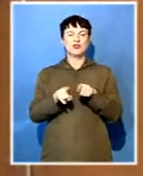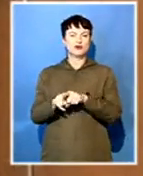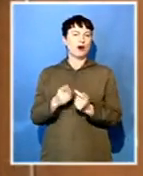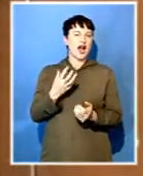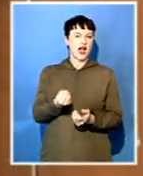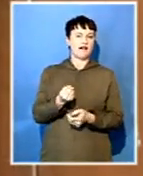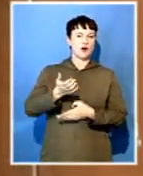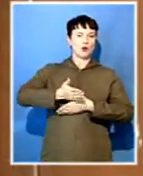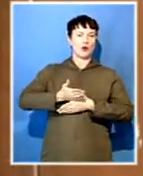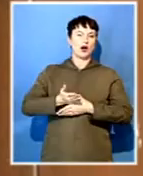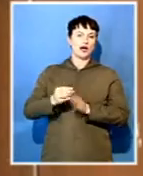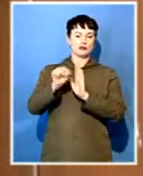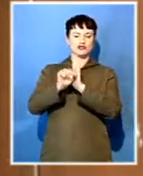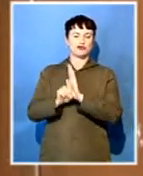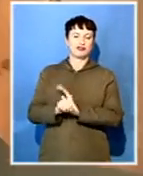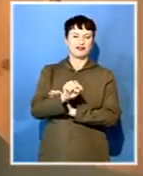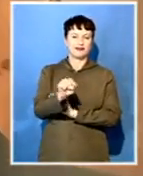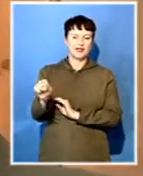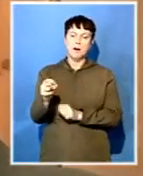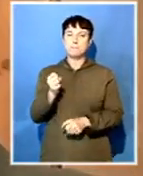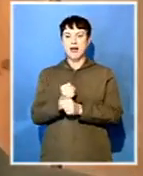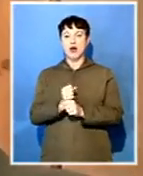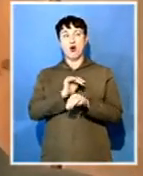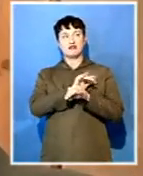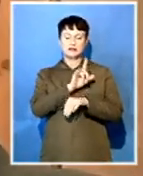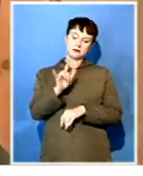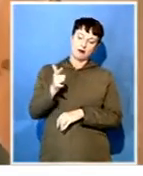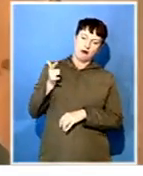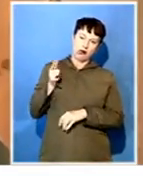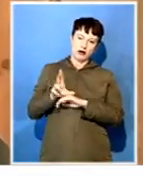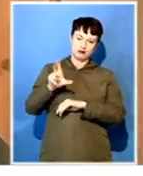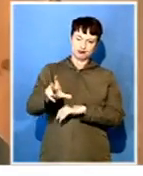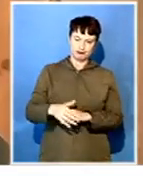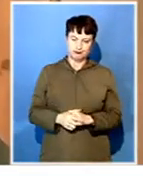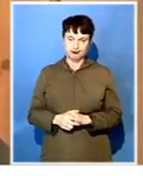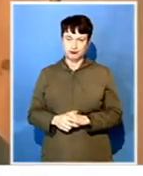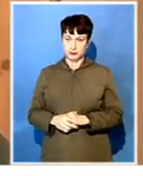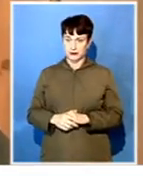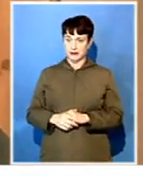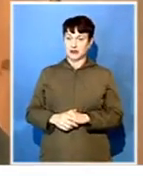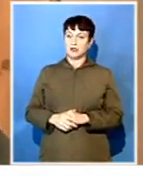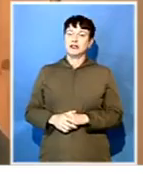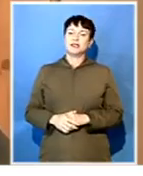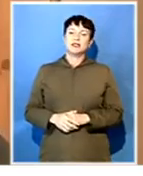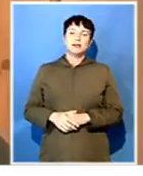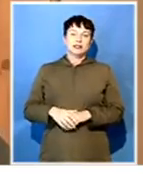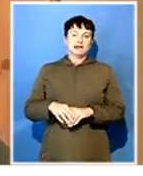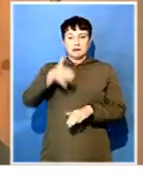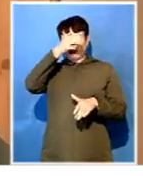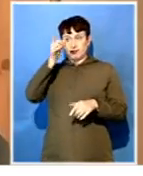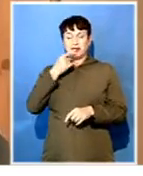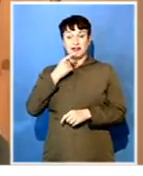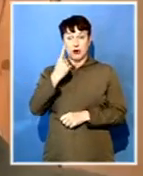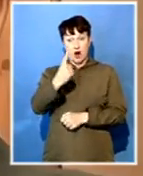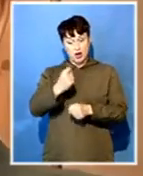country, which has staved off investment. The National Development Plan has estimated that we need 5% annual growth